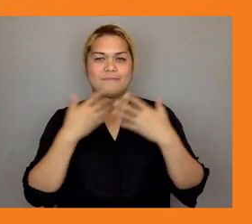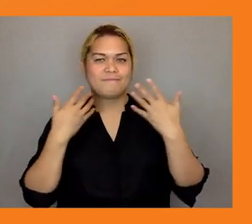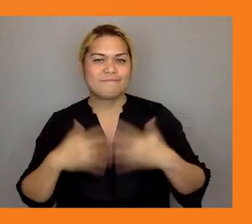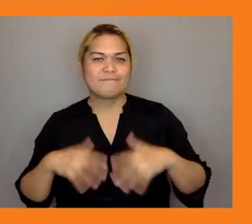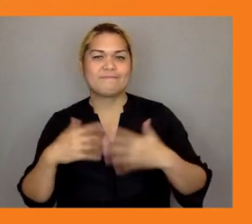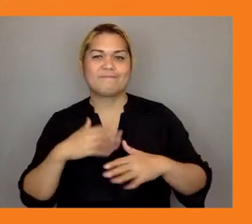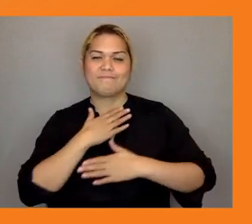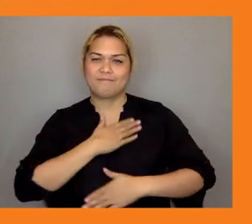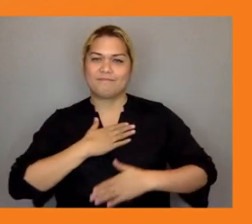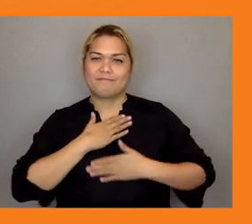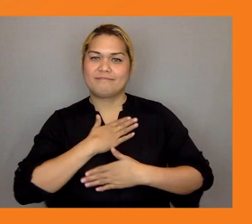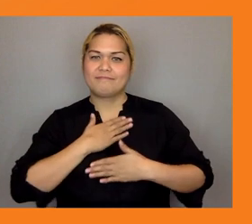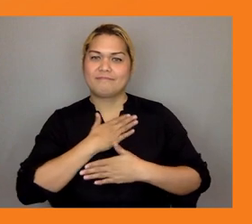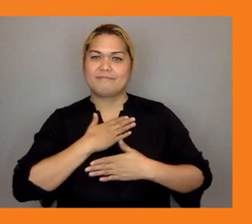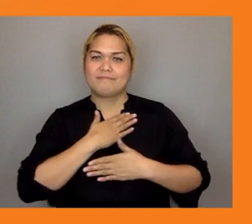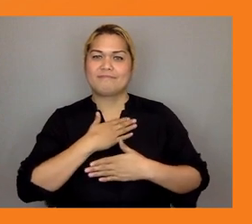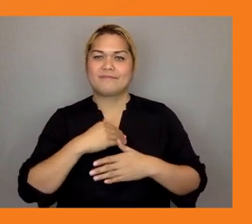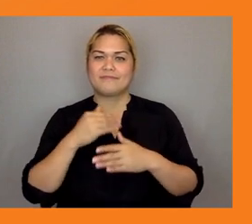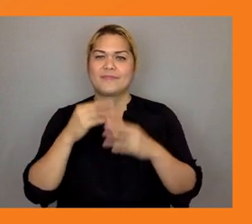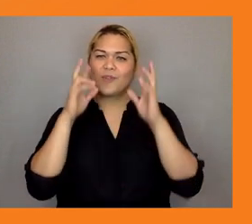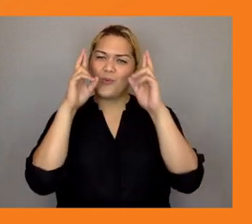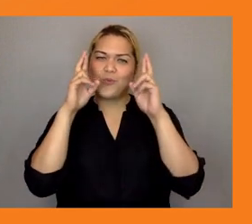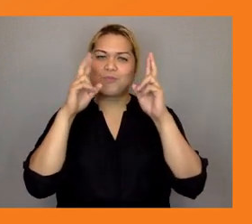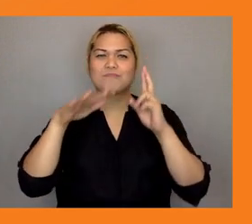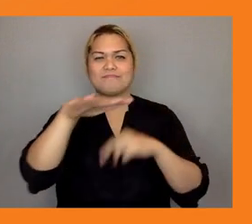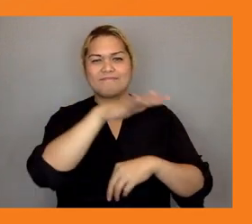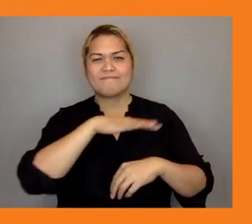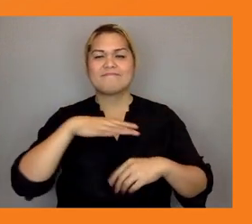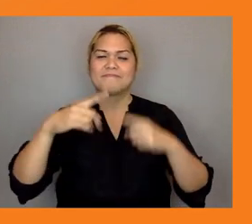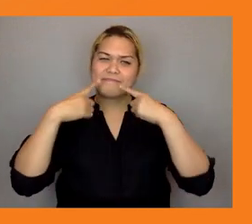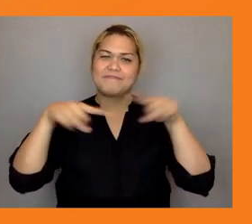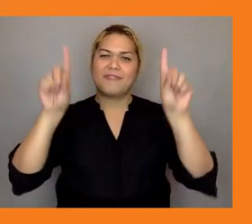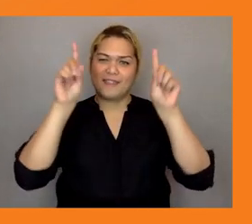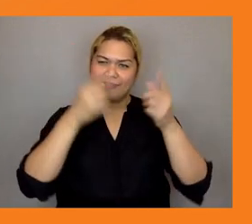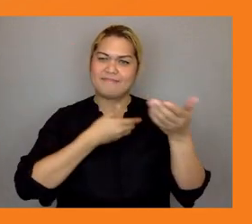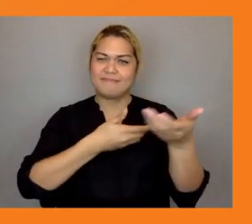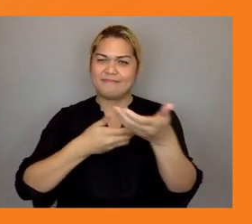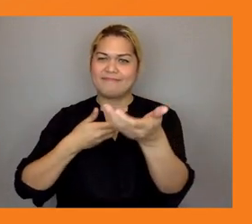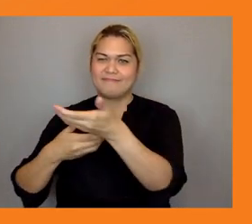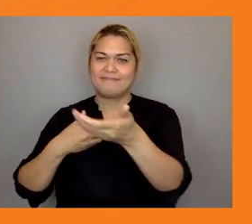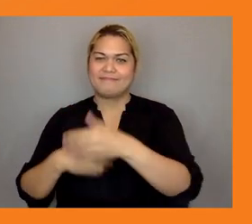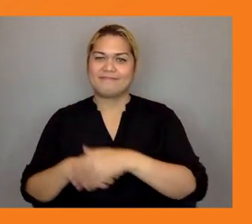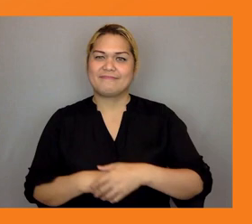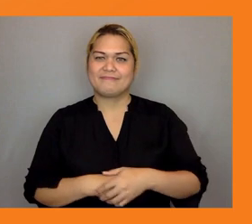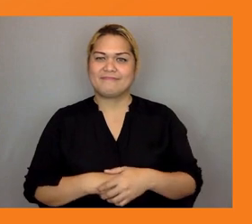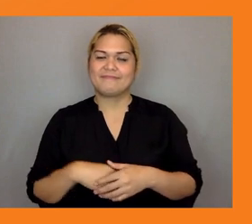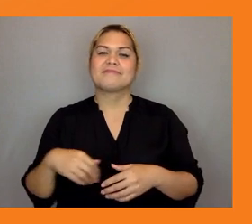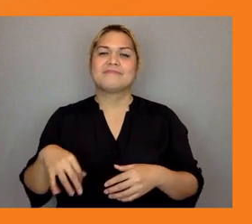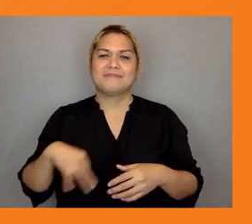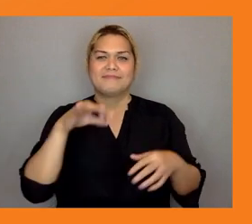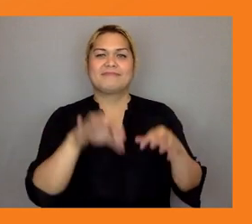discussion you have an important role to play i look forward to hearing the speakers contributions to the climate change and just transition agenda